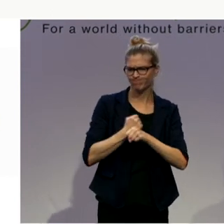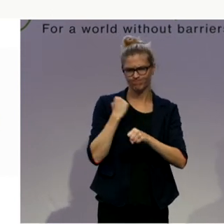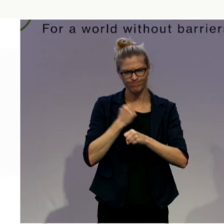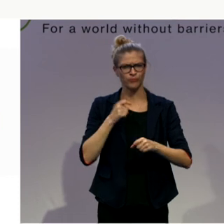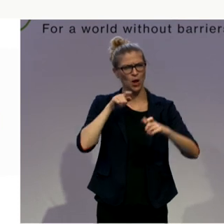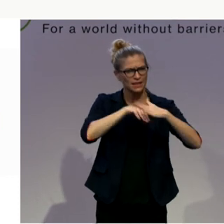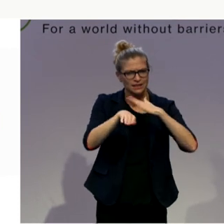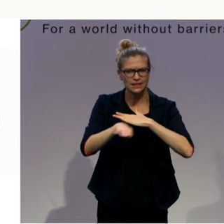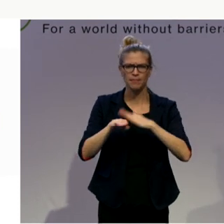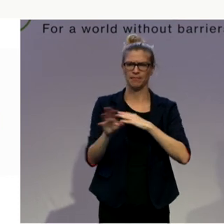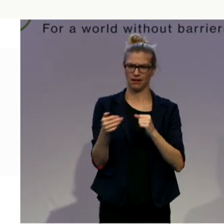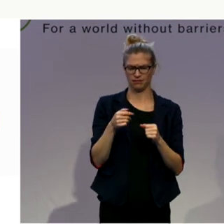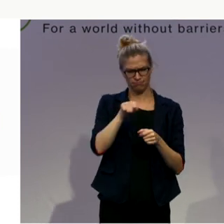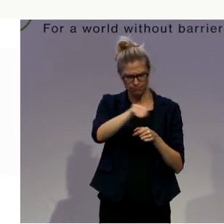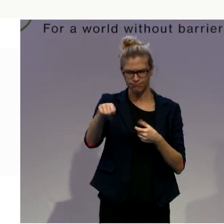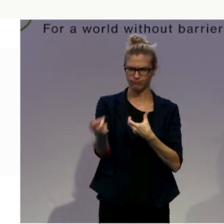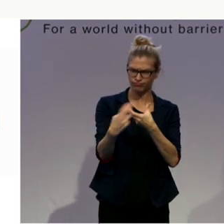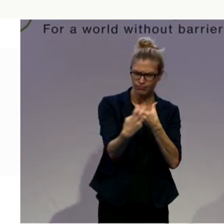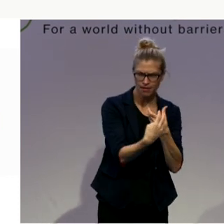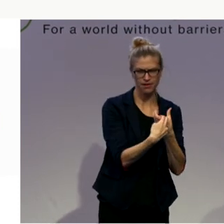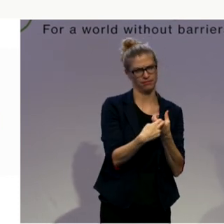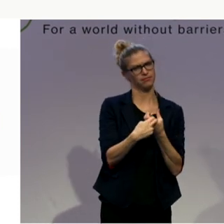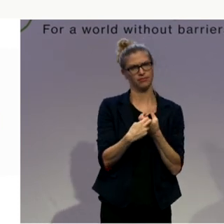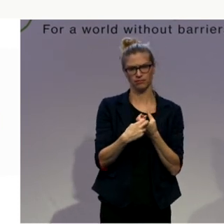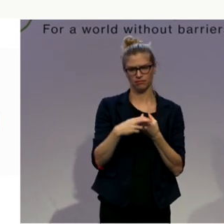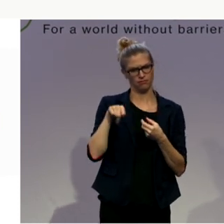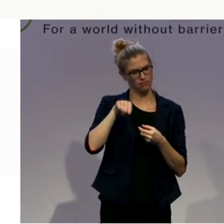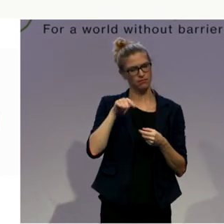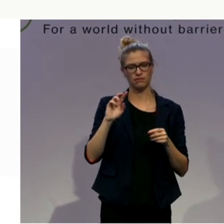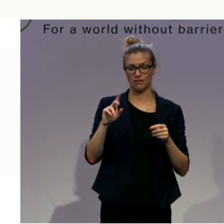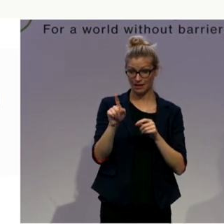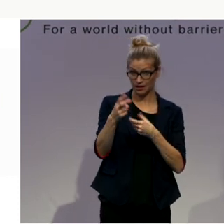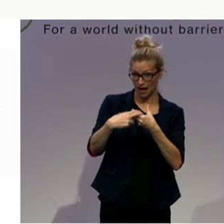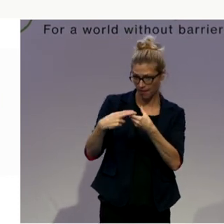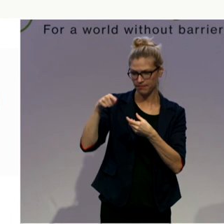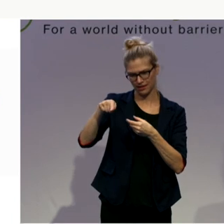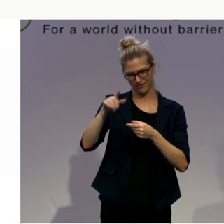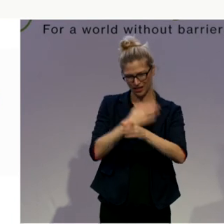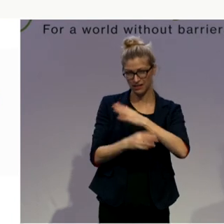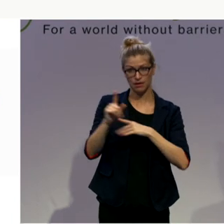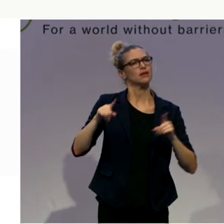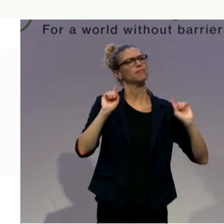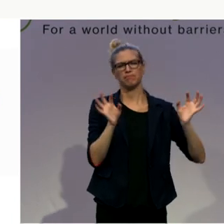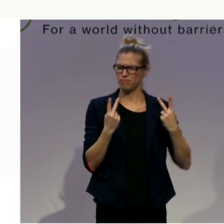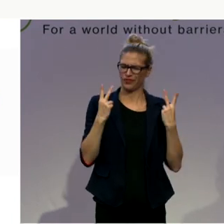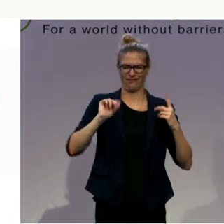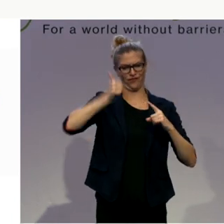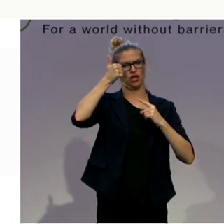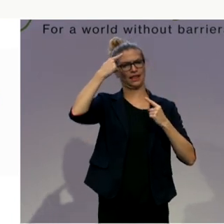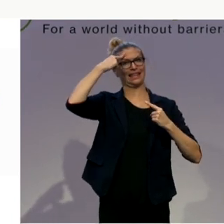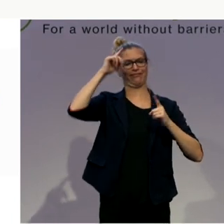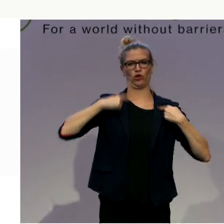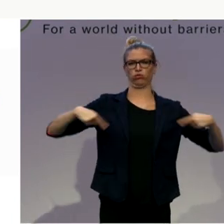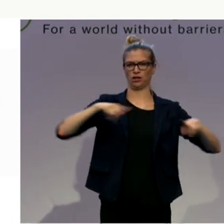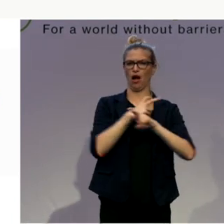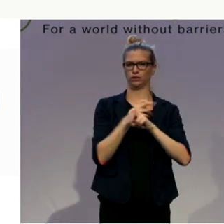a main priority. Let me quote from the coalition agreement. People